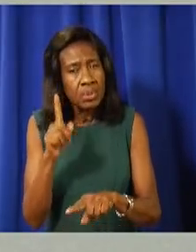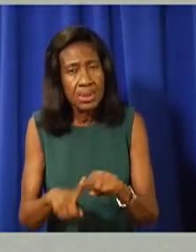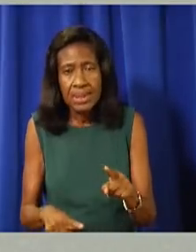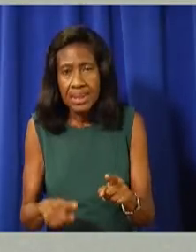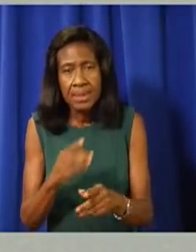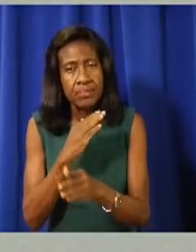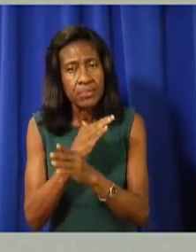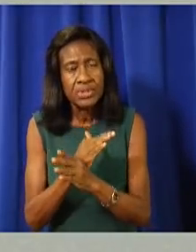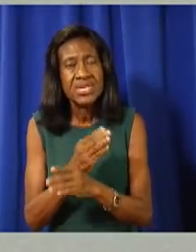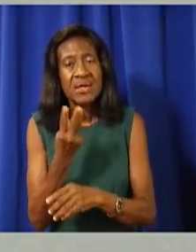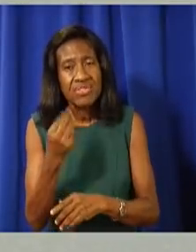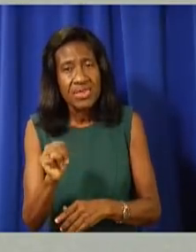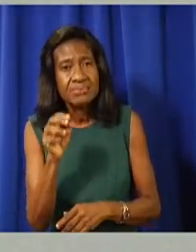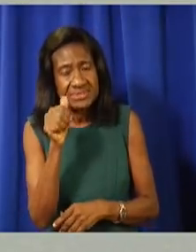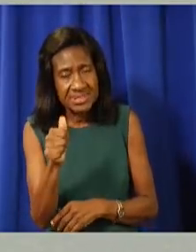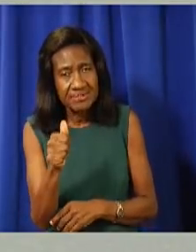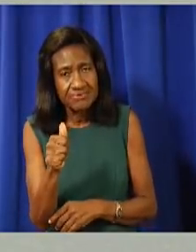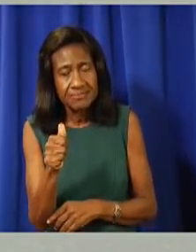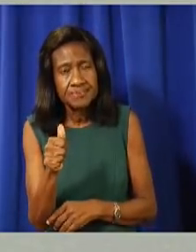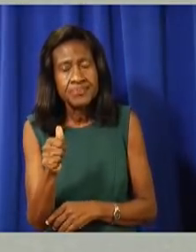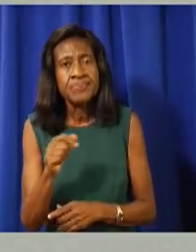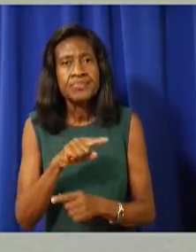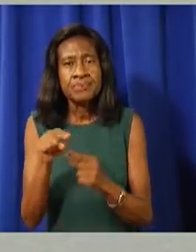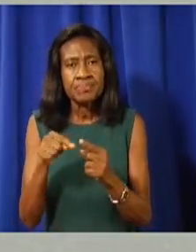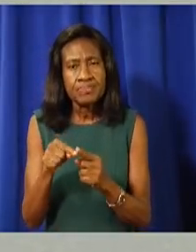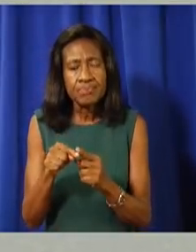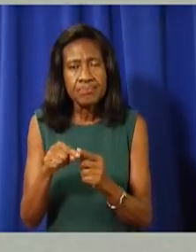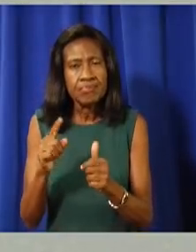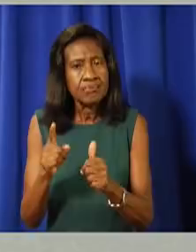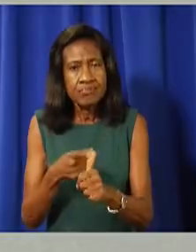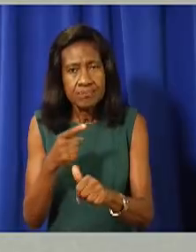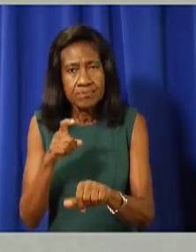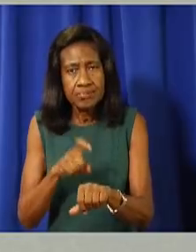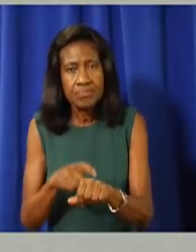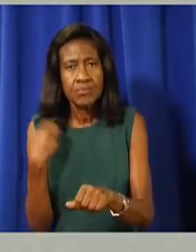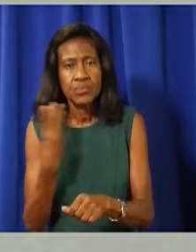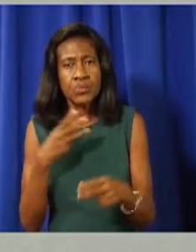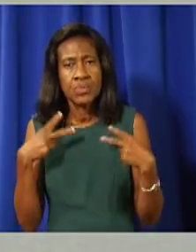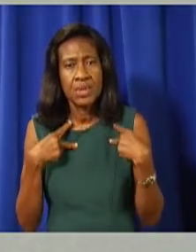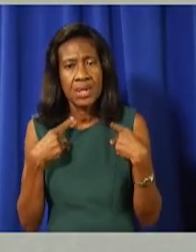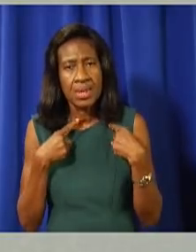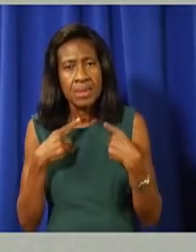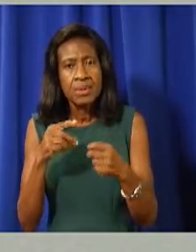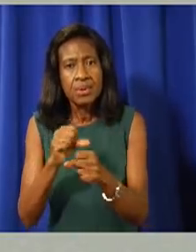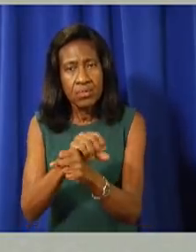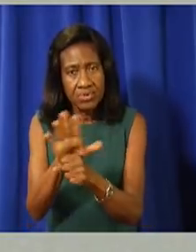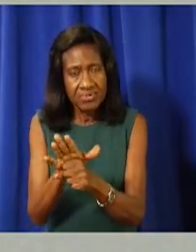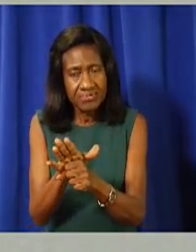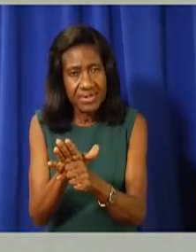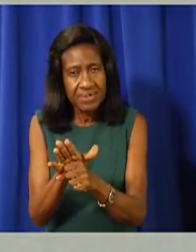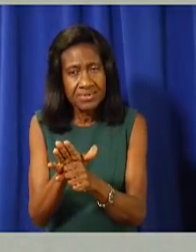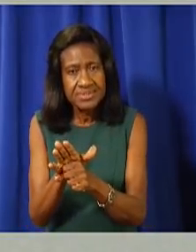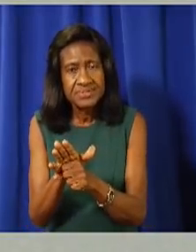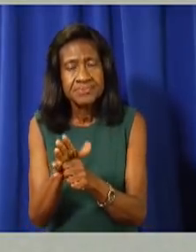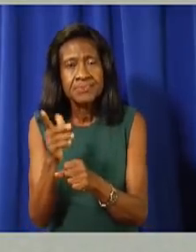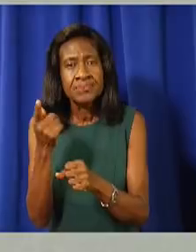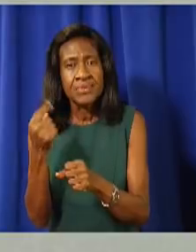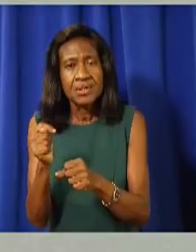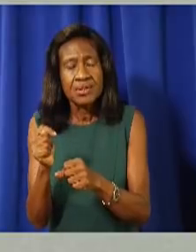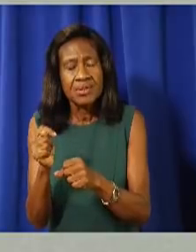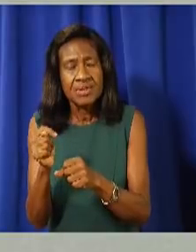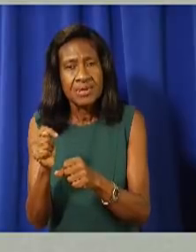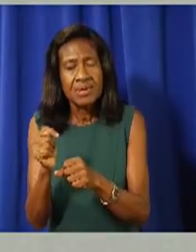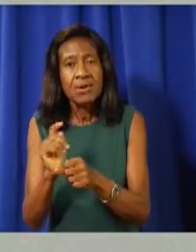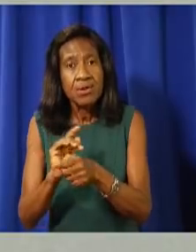When the pandemic was first declared in 2020, the data and the medical evidence at the time showed us that the earlier COVID-19